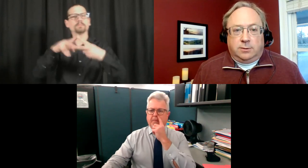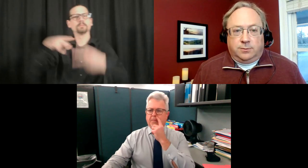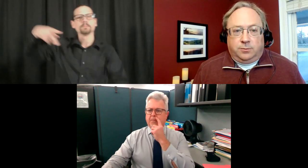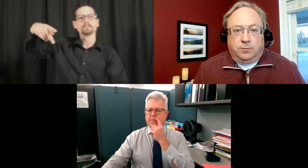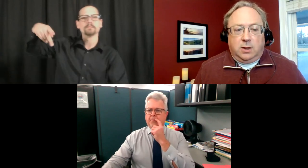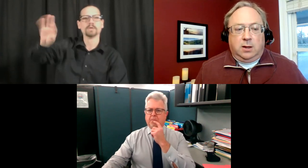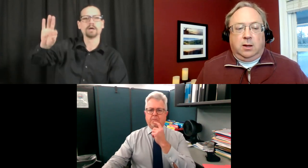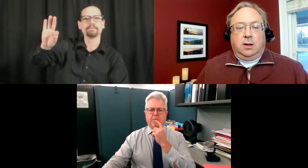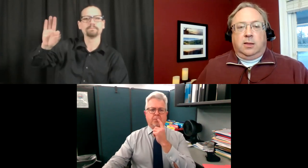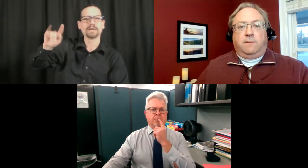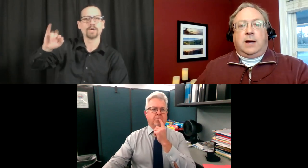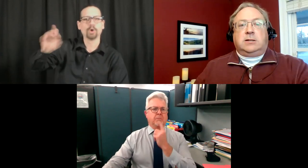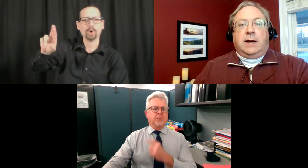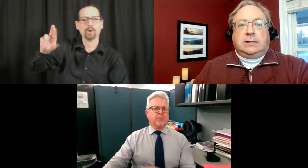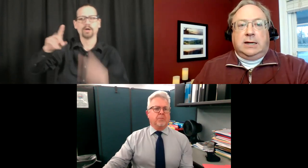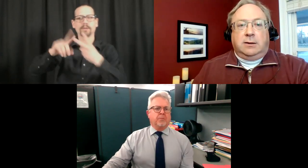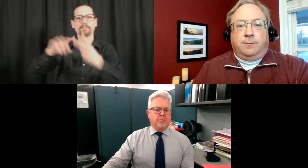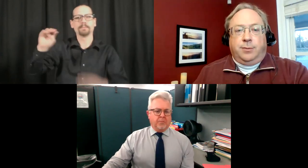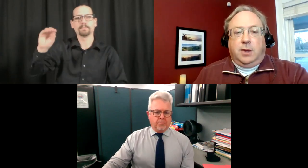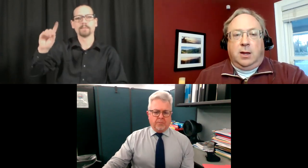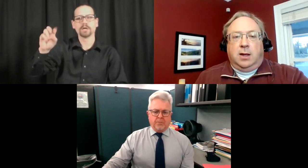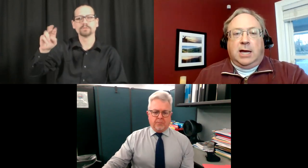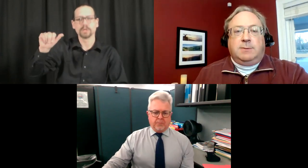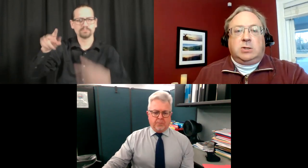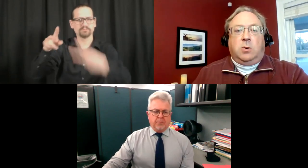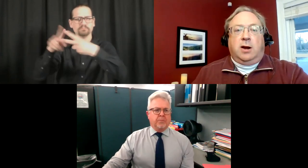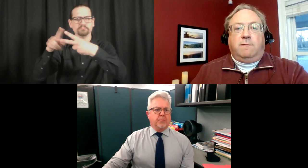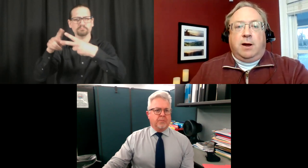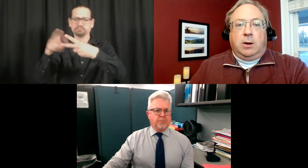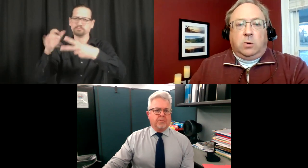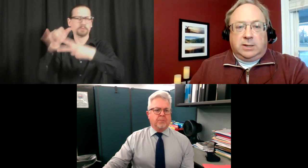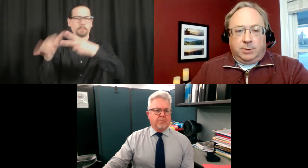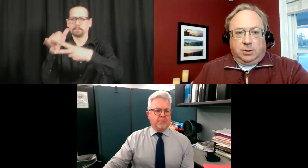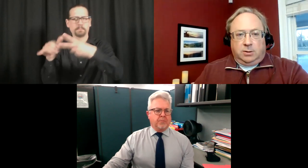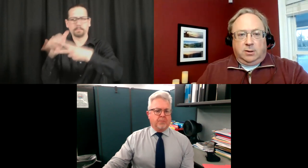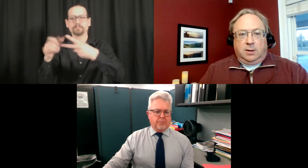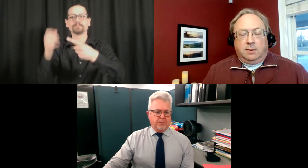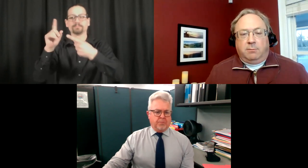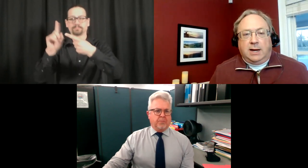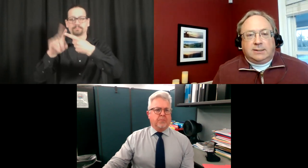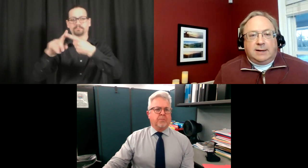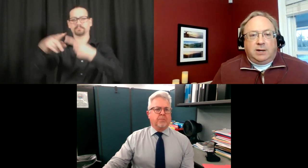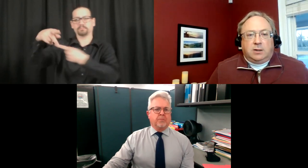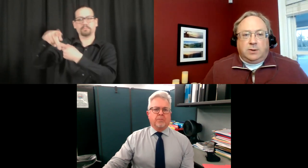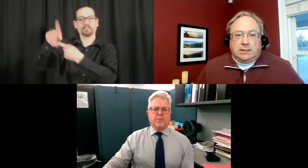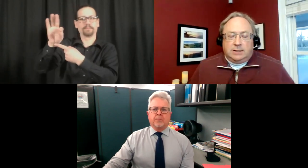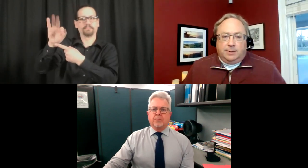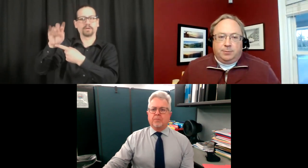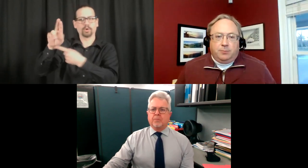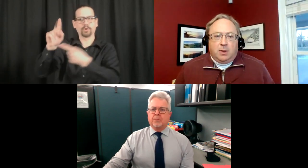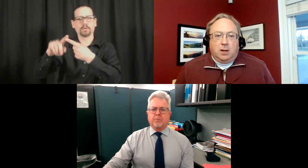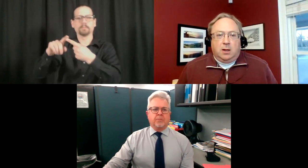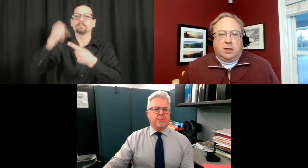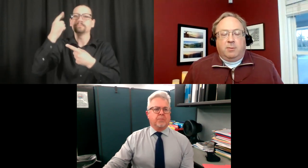stored. The Pfizer vaccine has to be stored at a very cold temperature, minus 70 degrees.